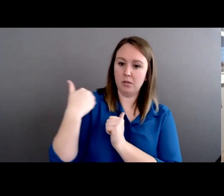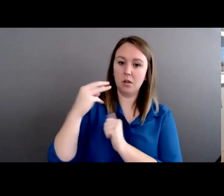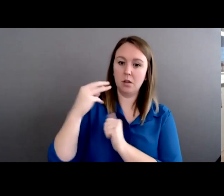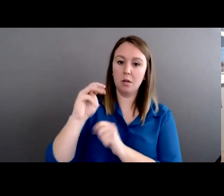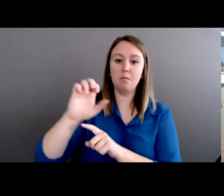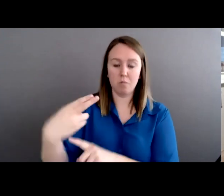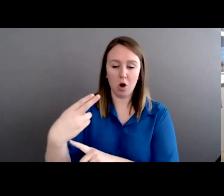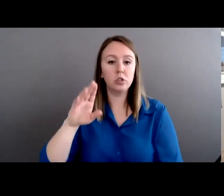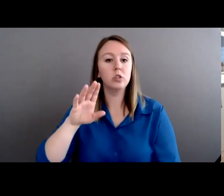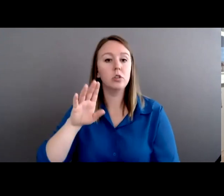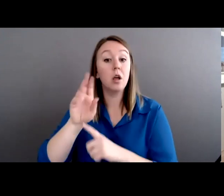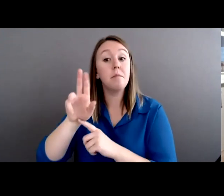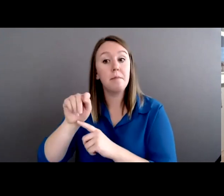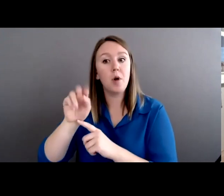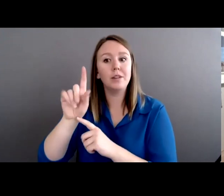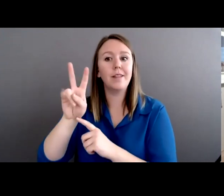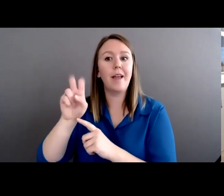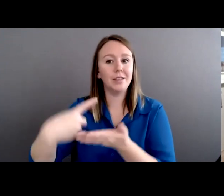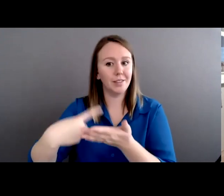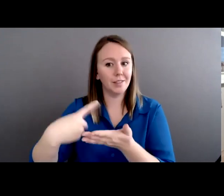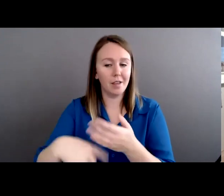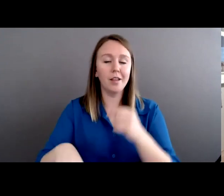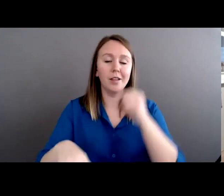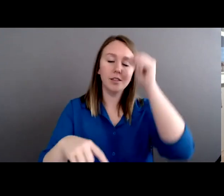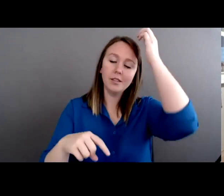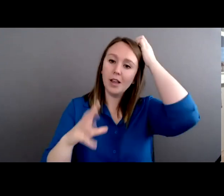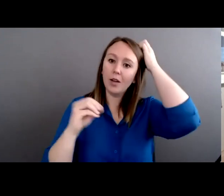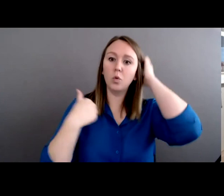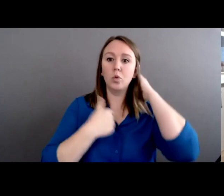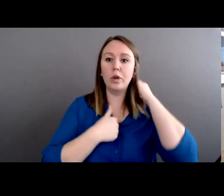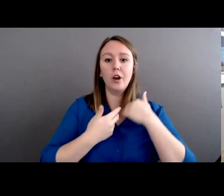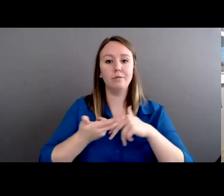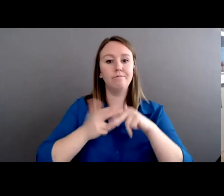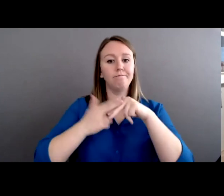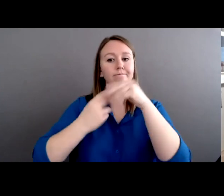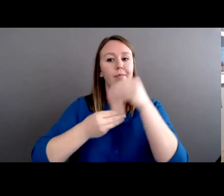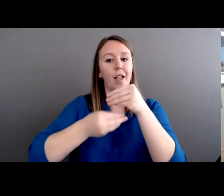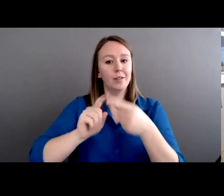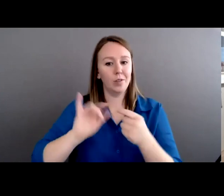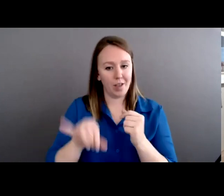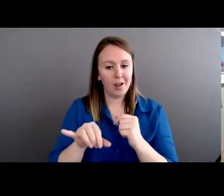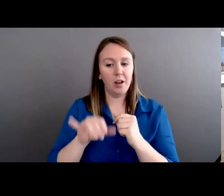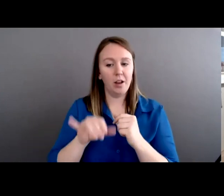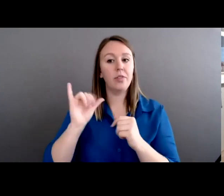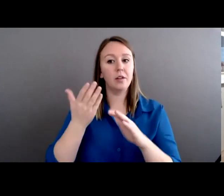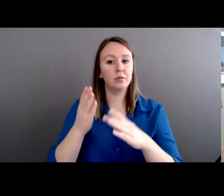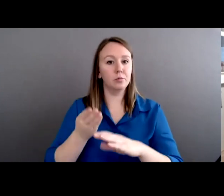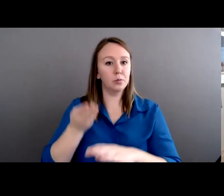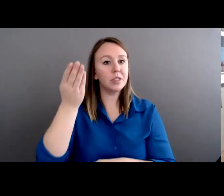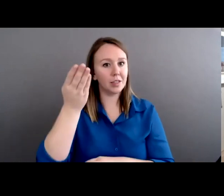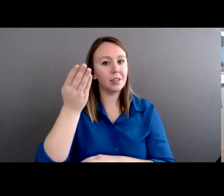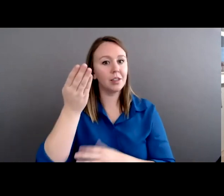Davis addressed and that we are in our building on was presented and, you know, sort of